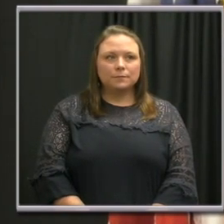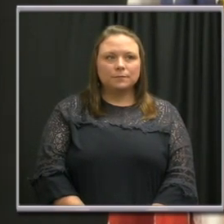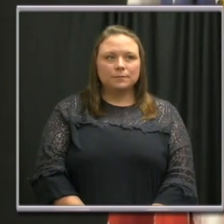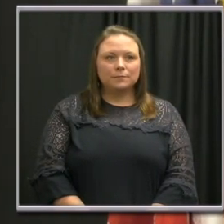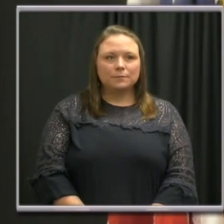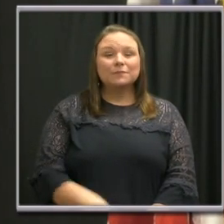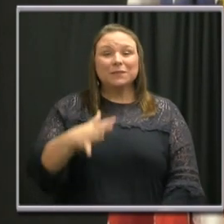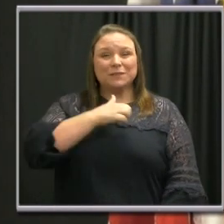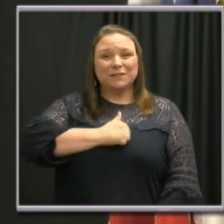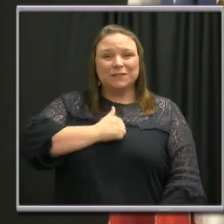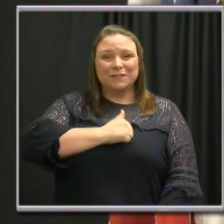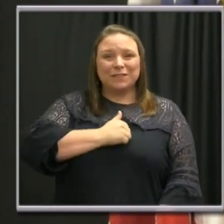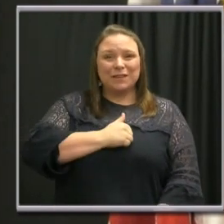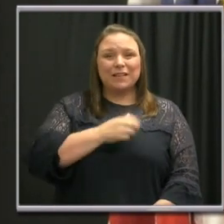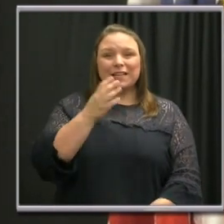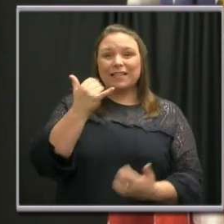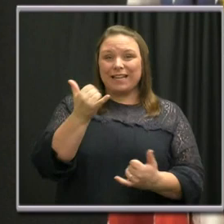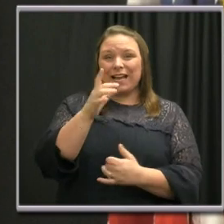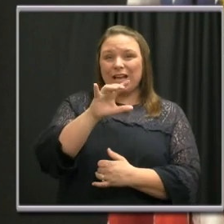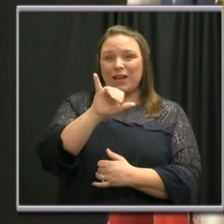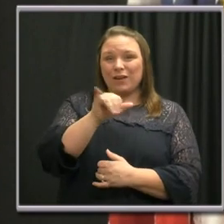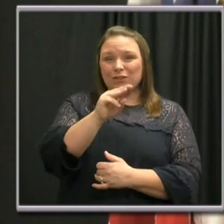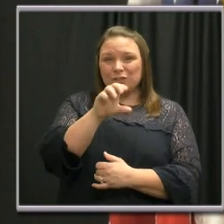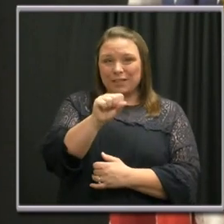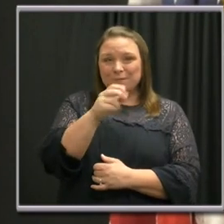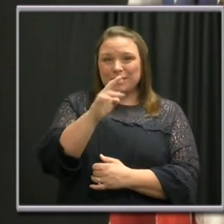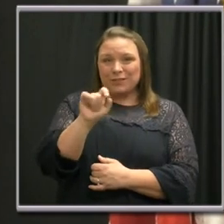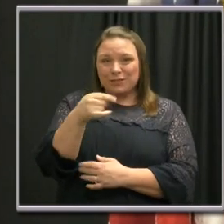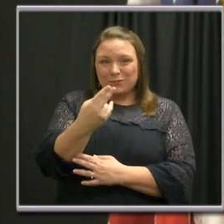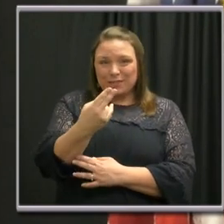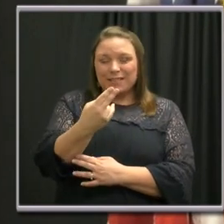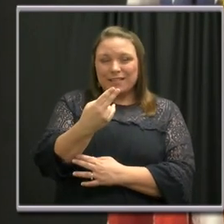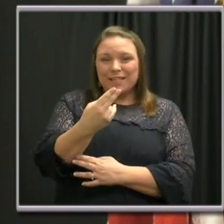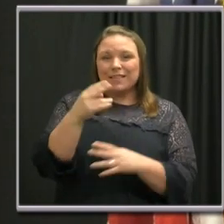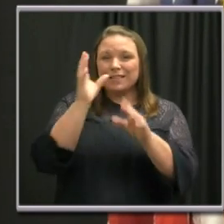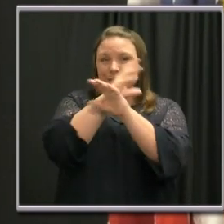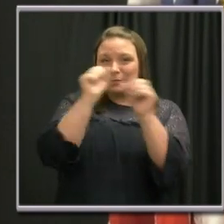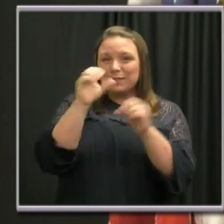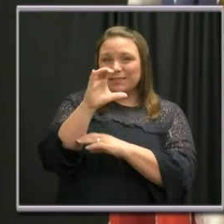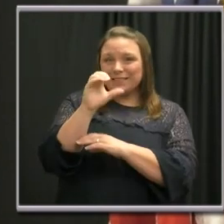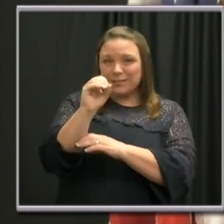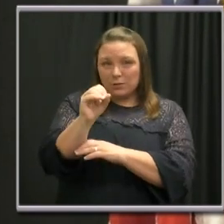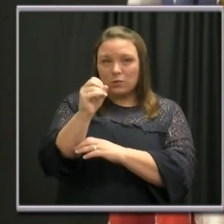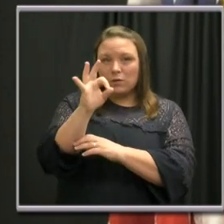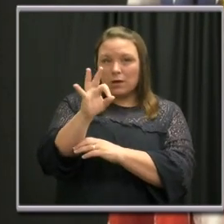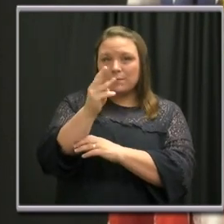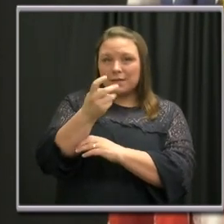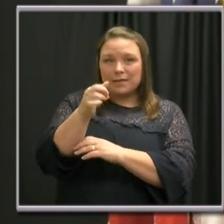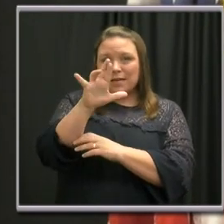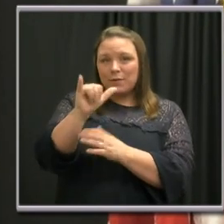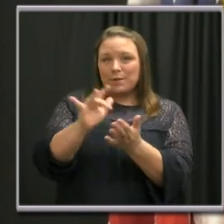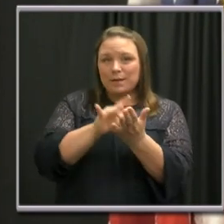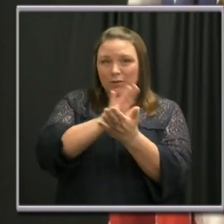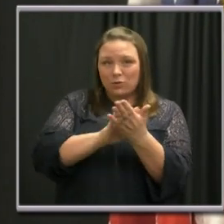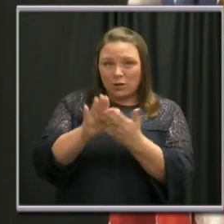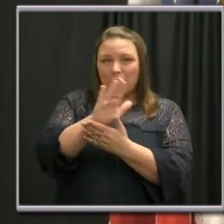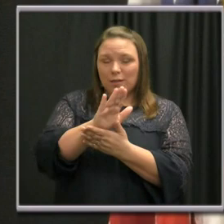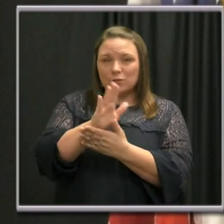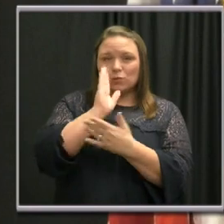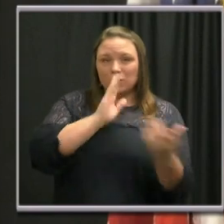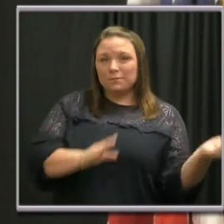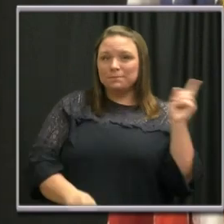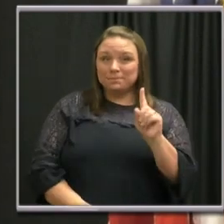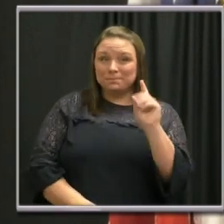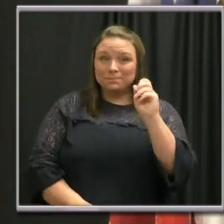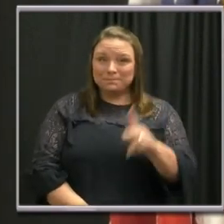Sorry. Now, Dr. James Hildreth, President and CEO of Meharry Medical College,